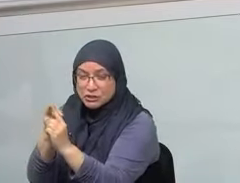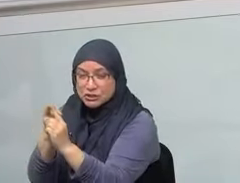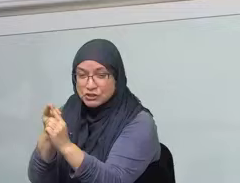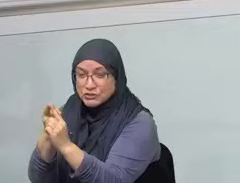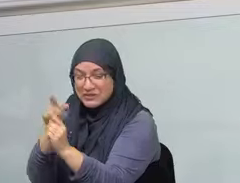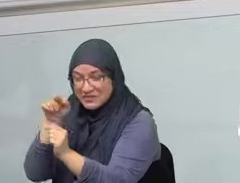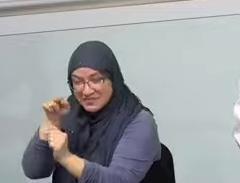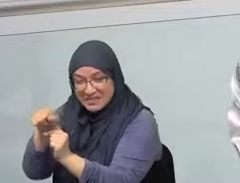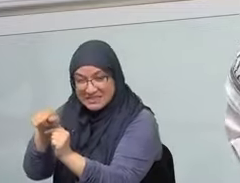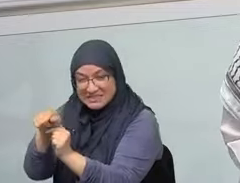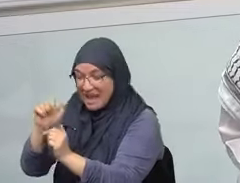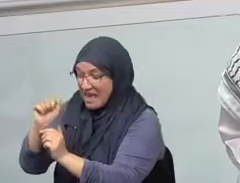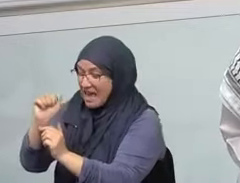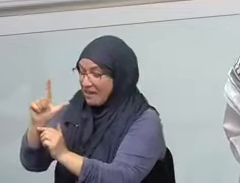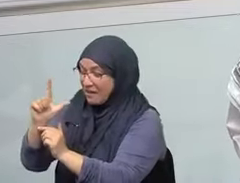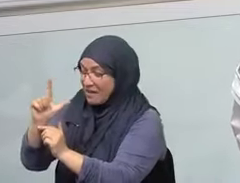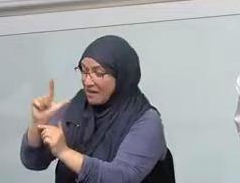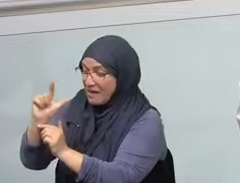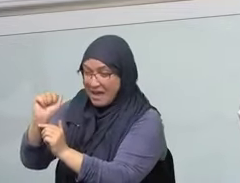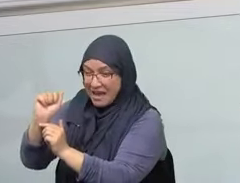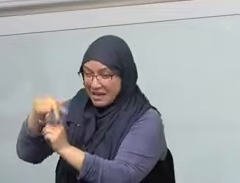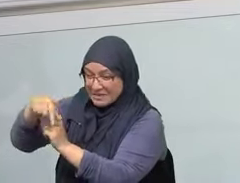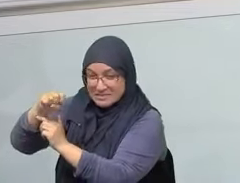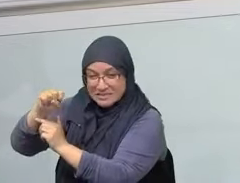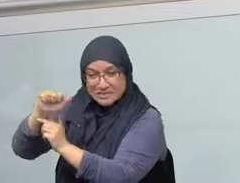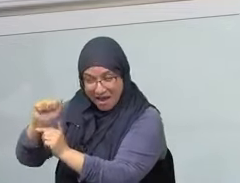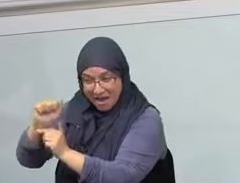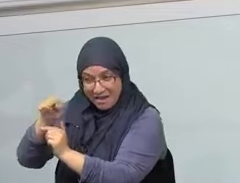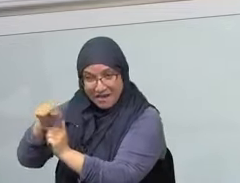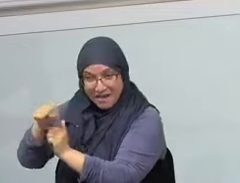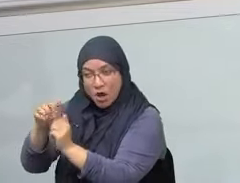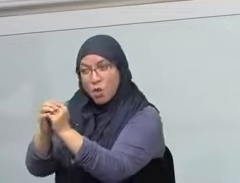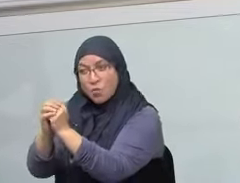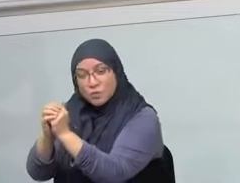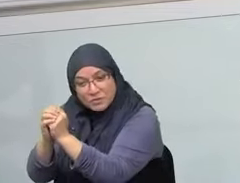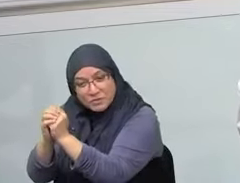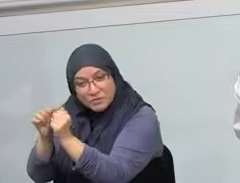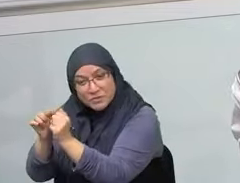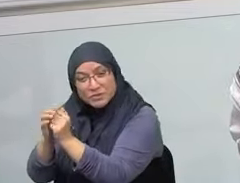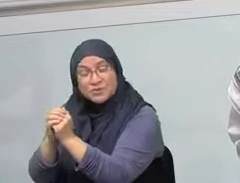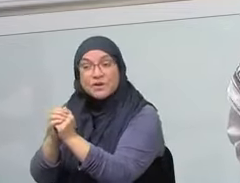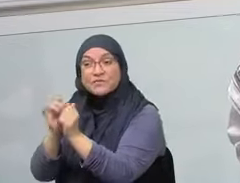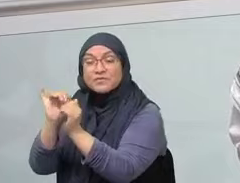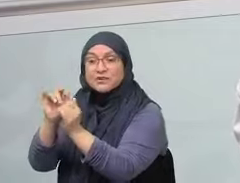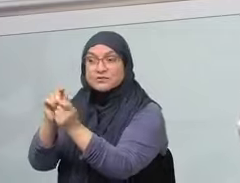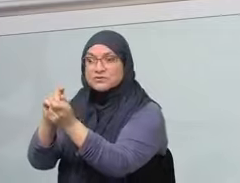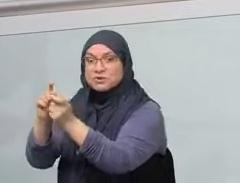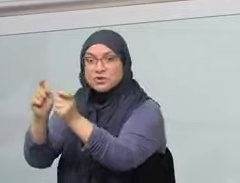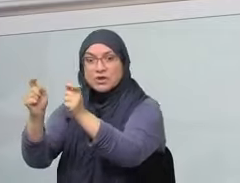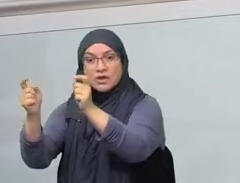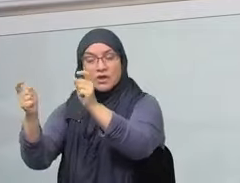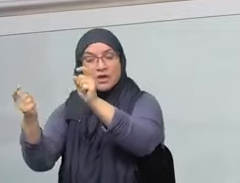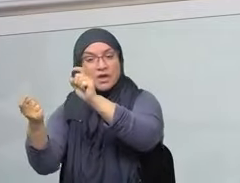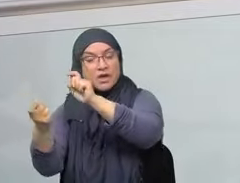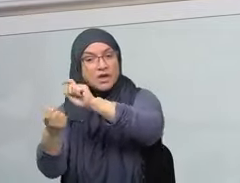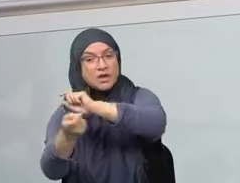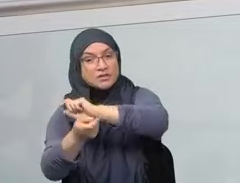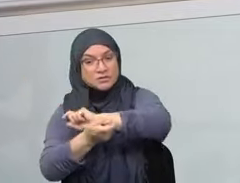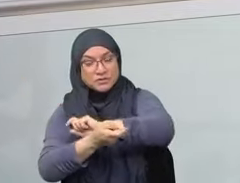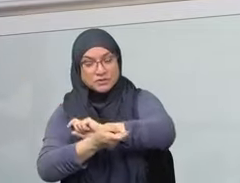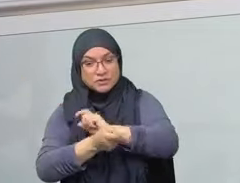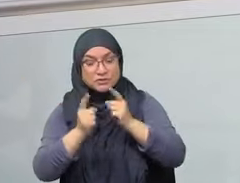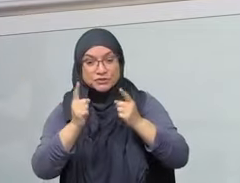hearts are attached towards Al-Aqsa as well, to the point that the Sahaba who prayed towards both Qiblas like Anas used